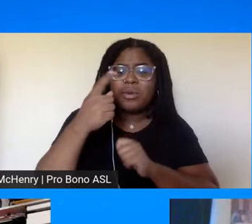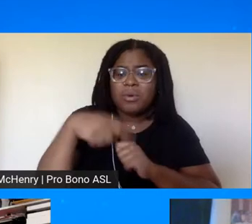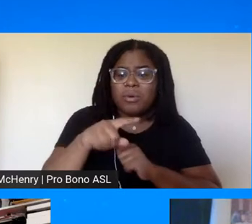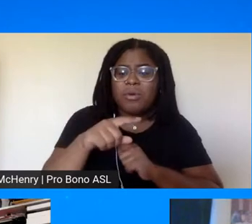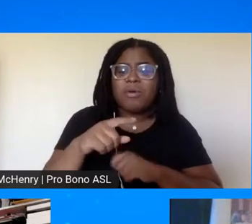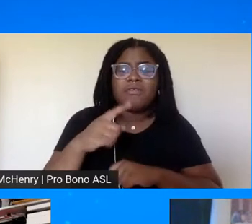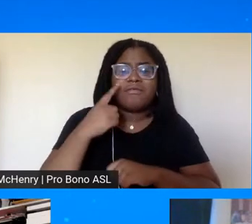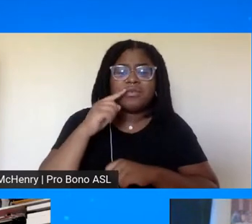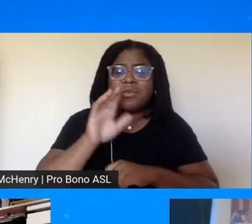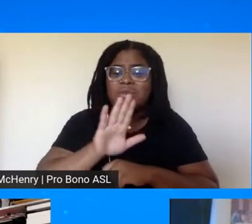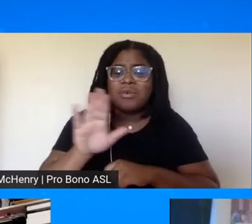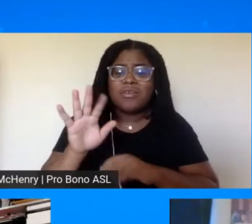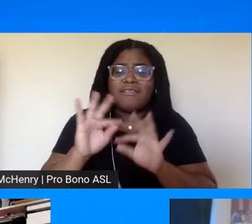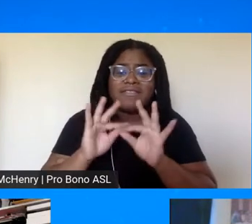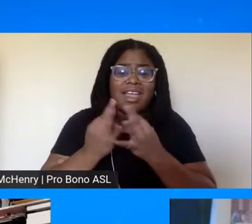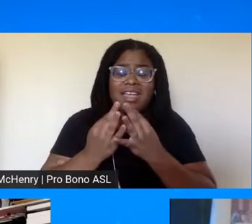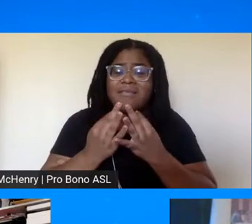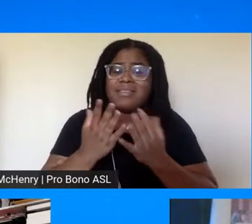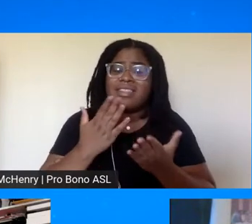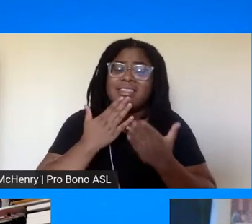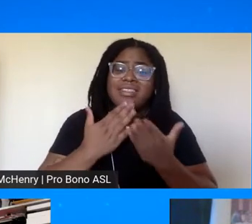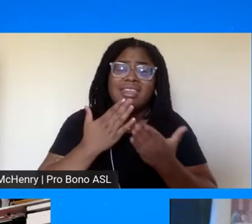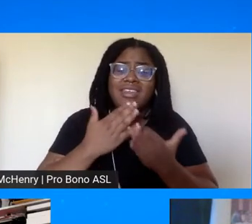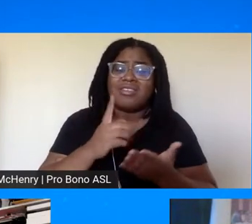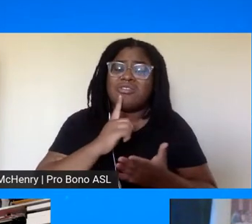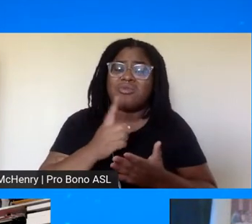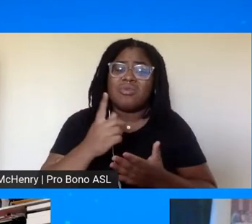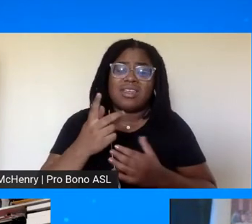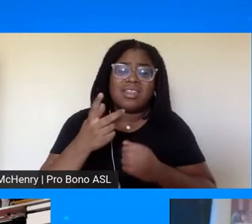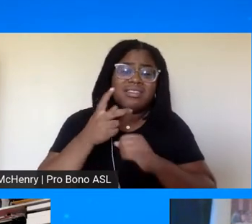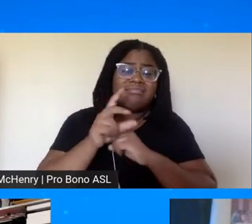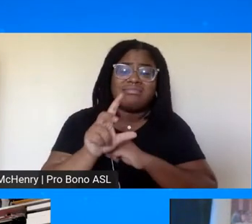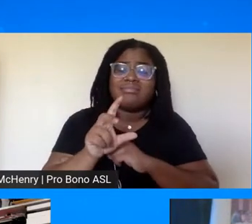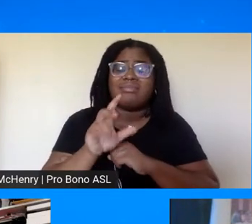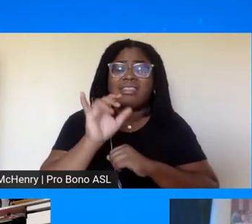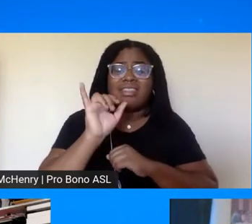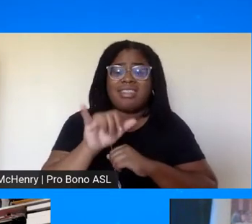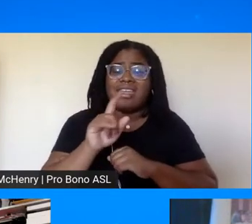your family has really given me insight and changed my life